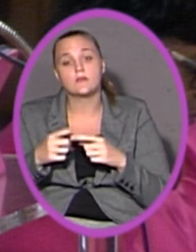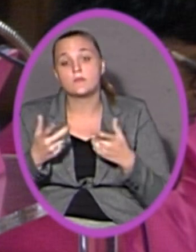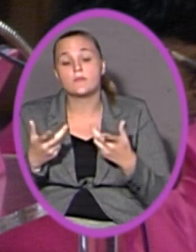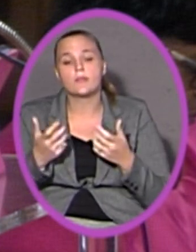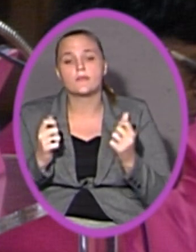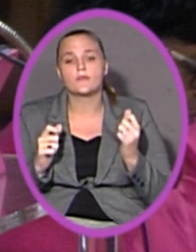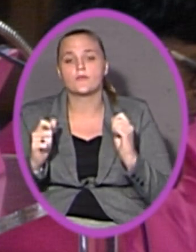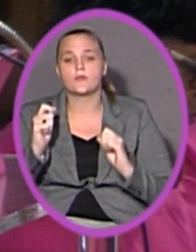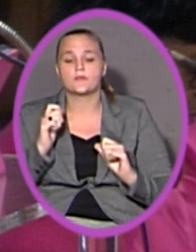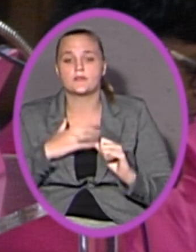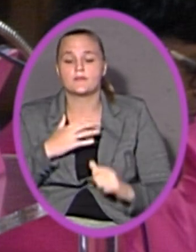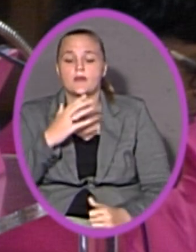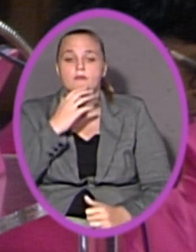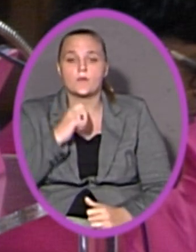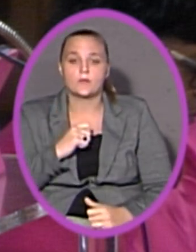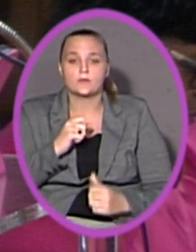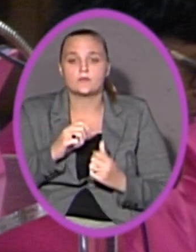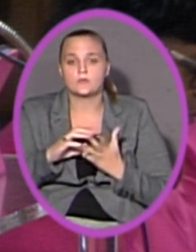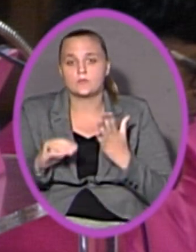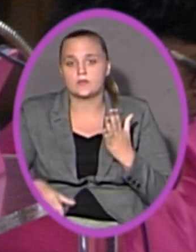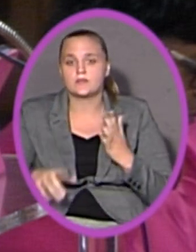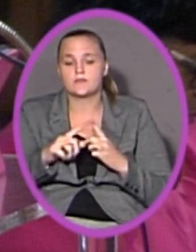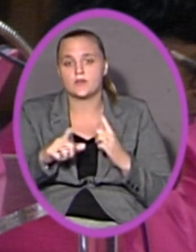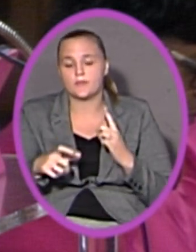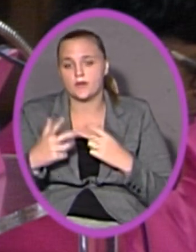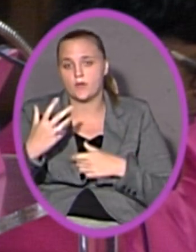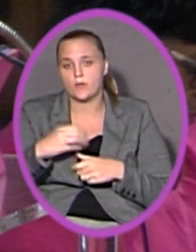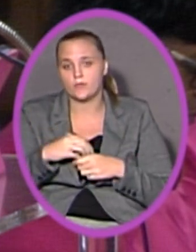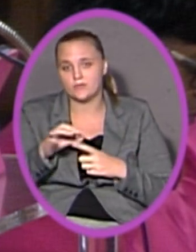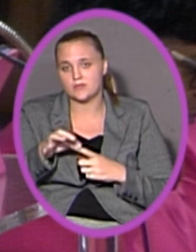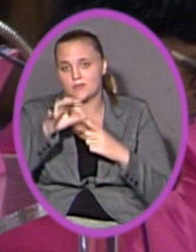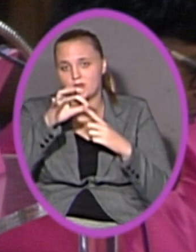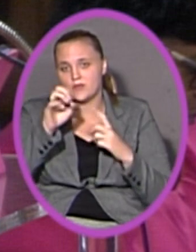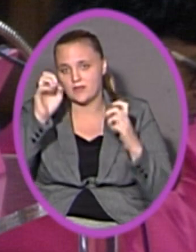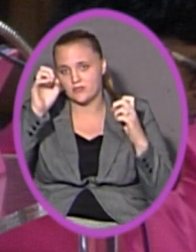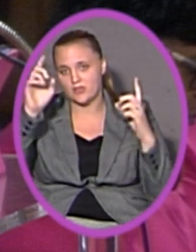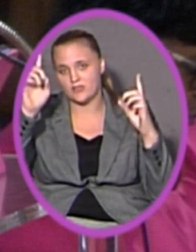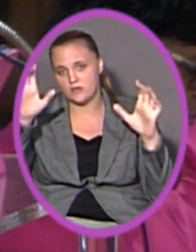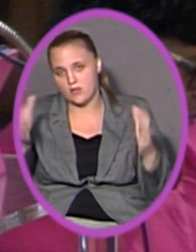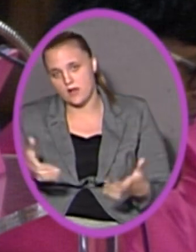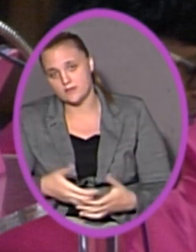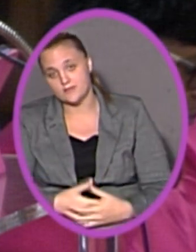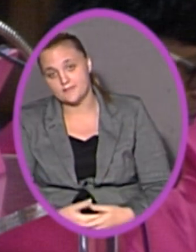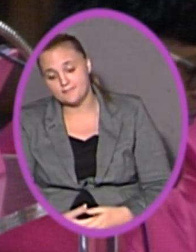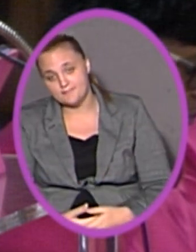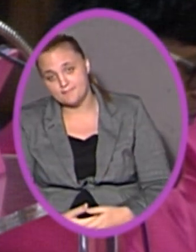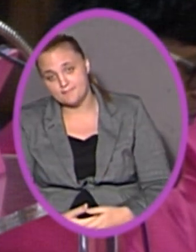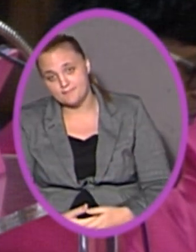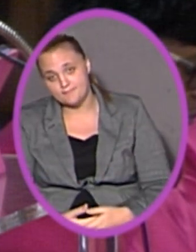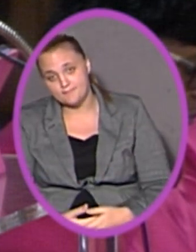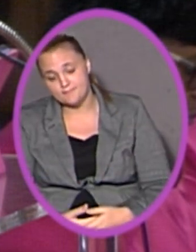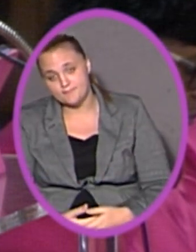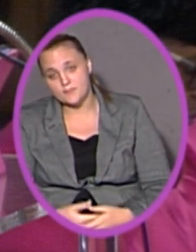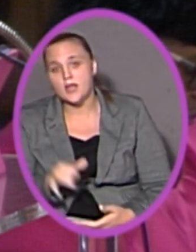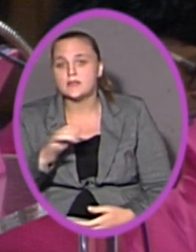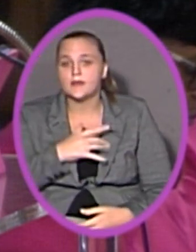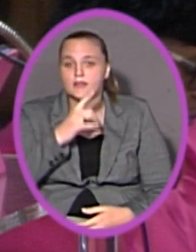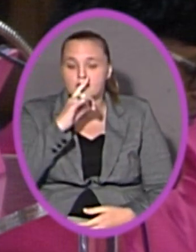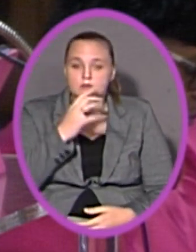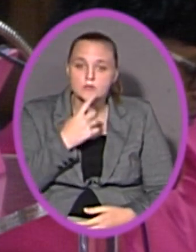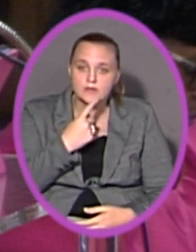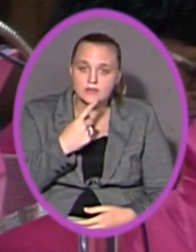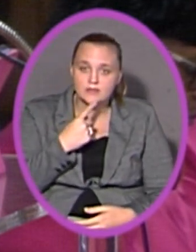of my former students from an inclusion special education class. As my kiddos would say,